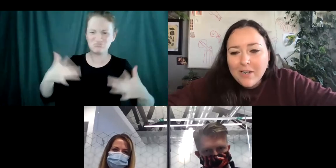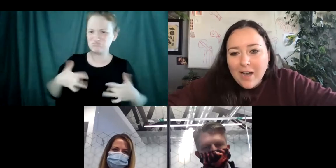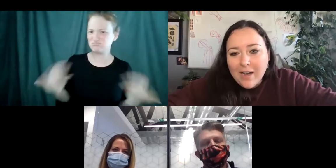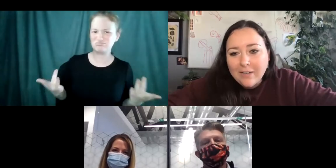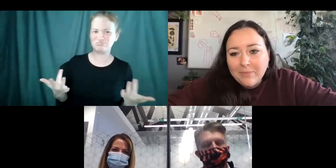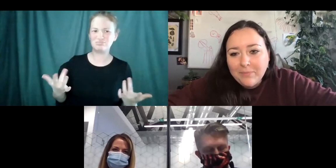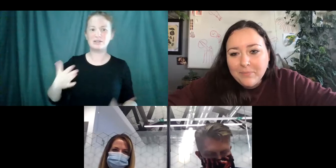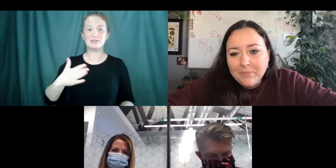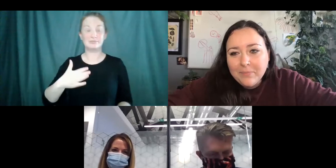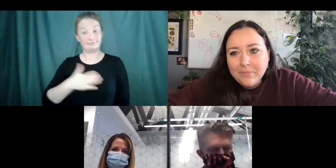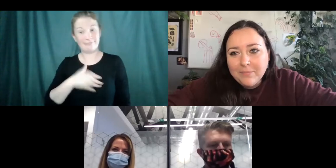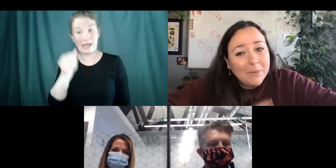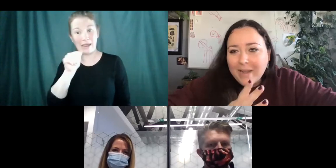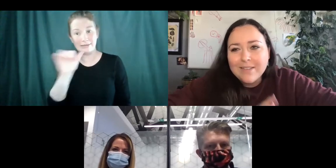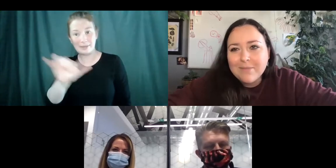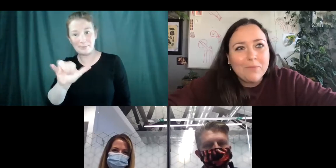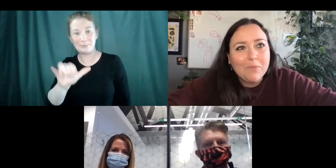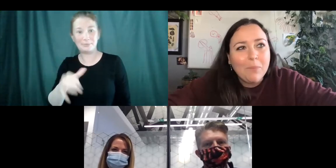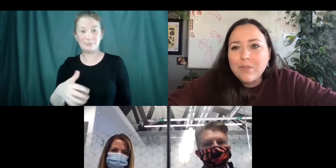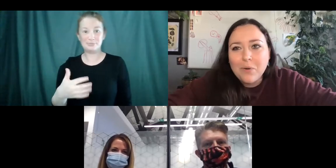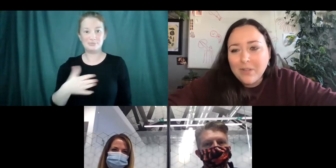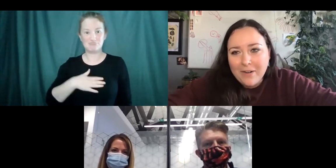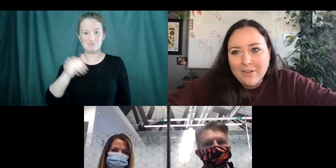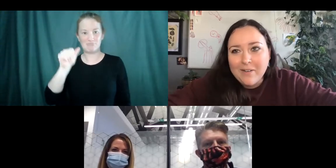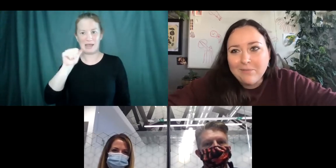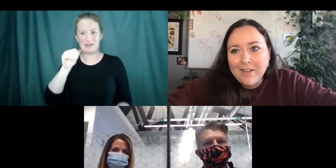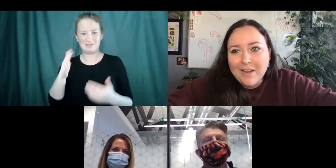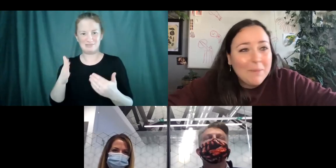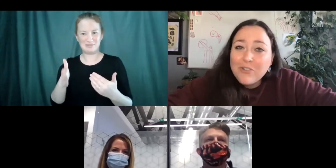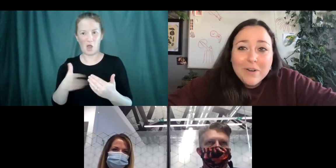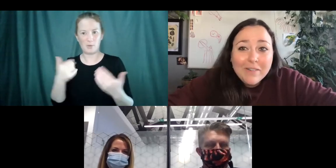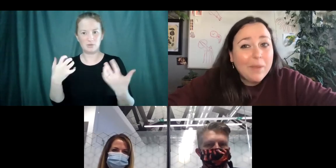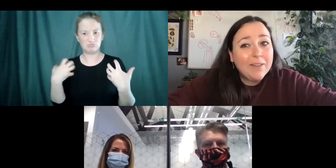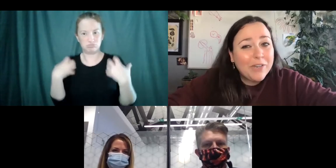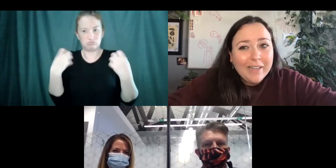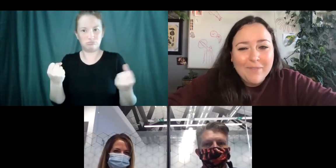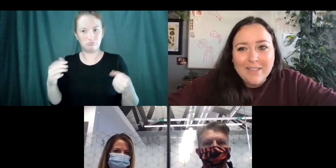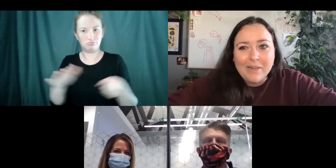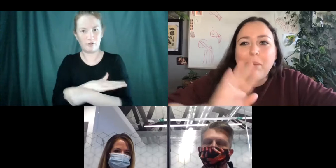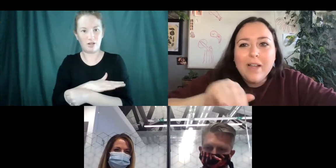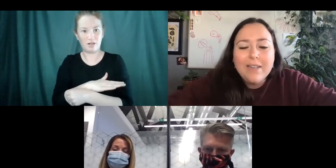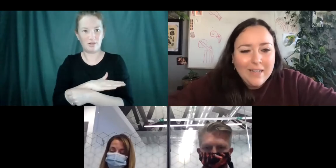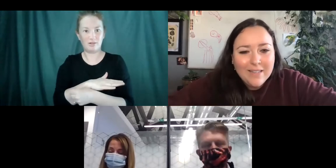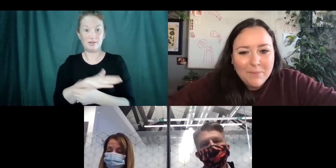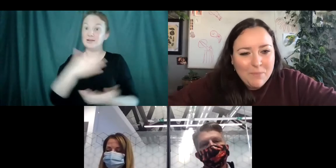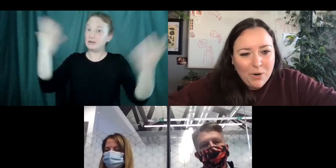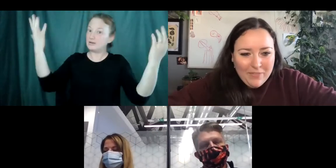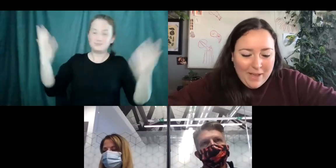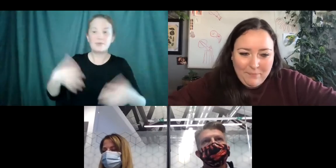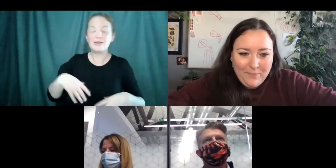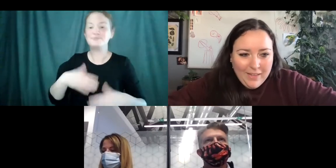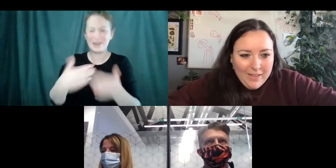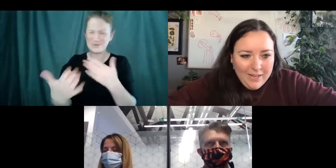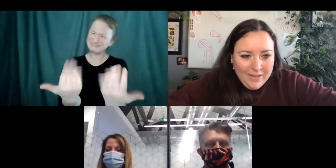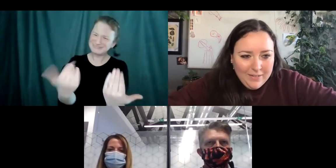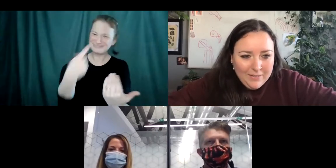boat. Uh, but my aunt's almost totally better now. Uh, maybe she wouldn't have been if she didn't get the vaccine, but tell us a little bit more about